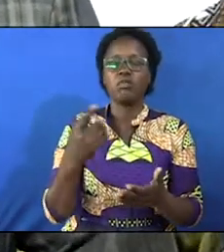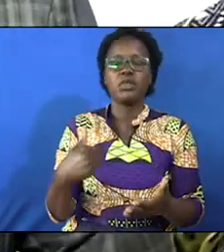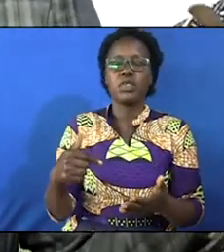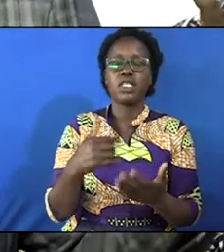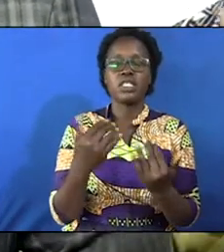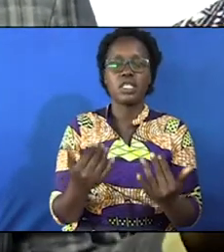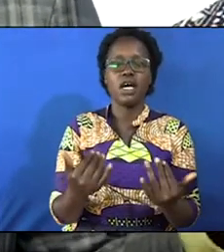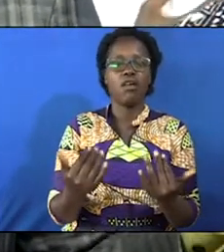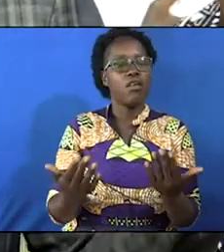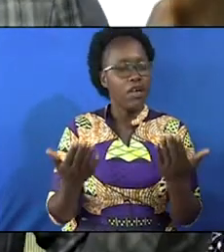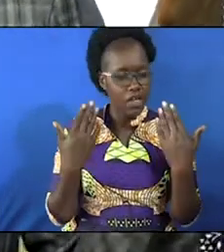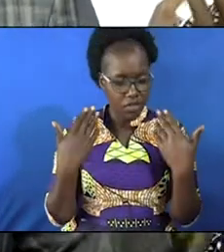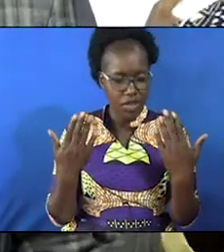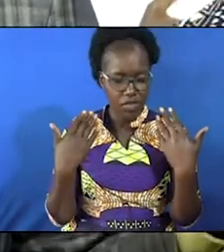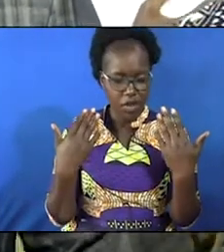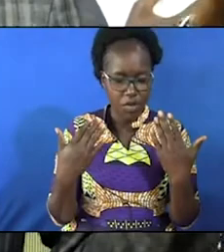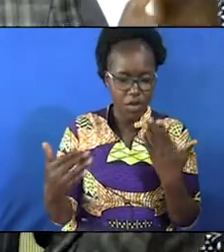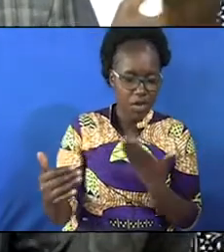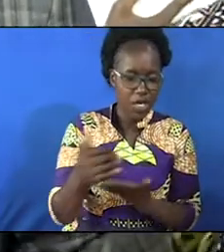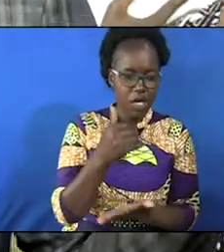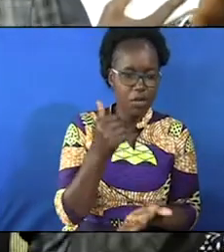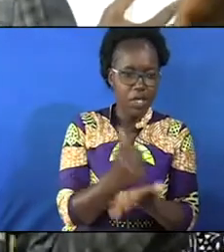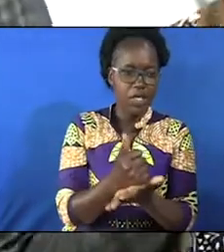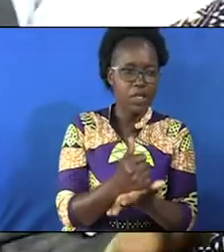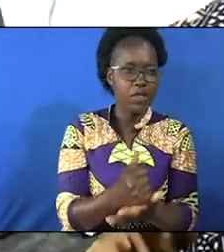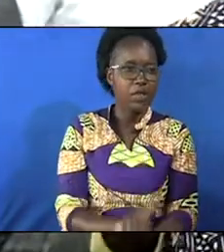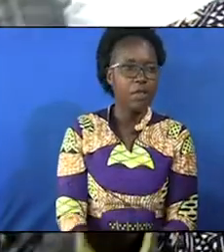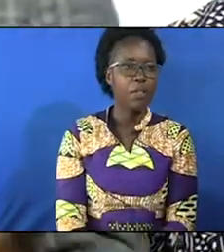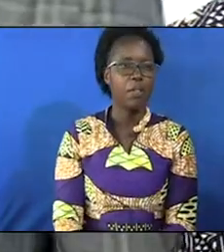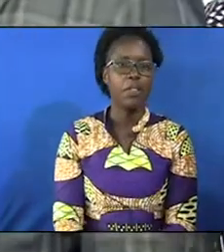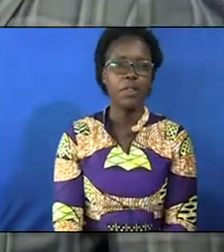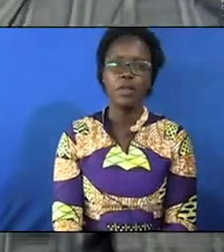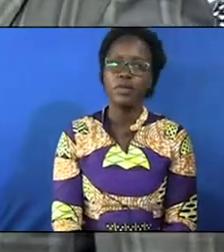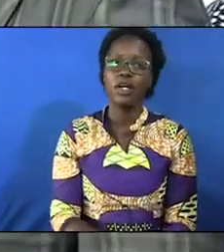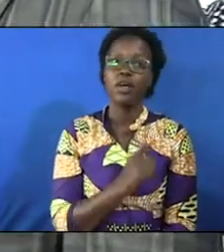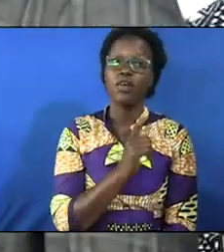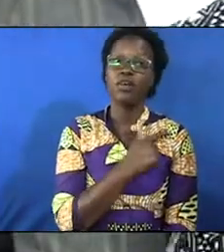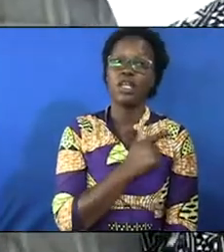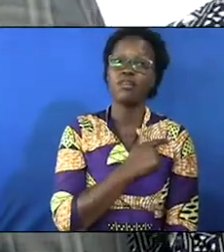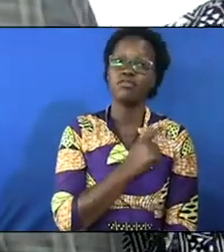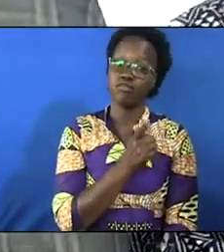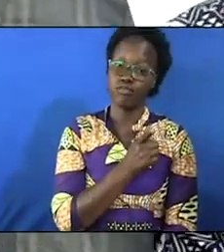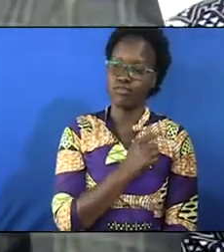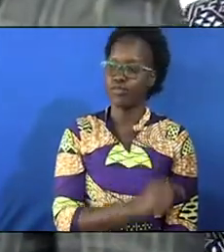spirit with us now and forever more amen tell your neighbor god loves you